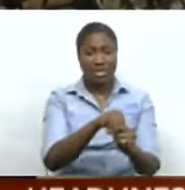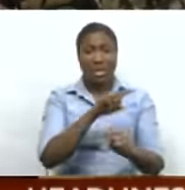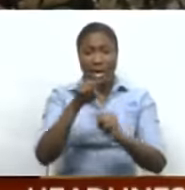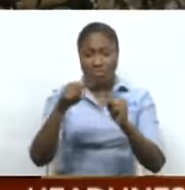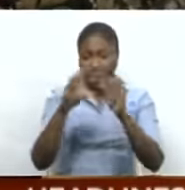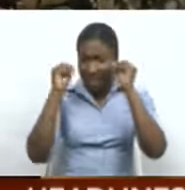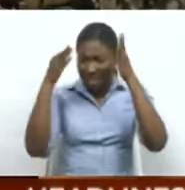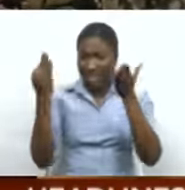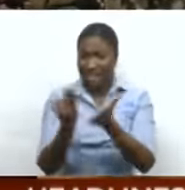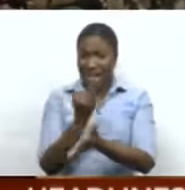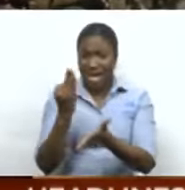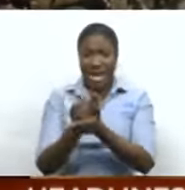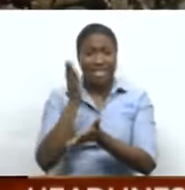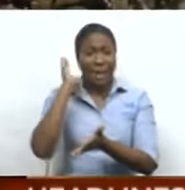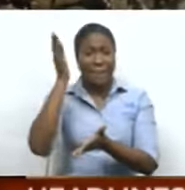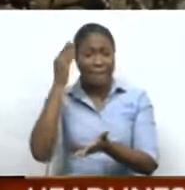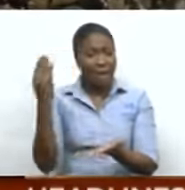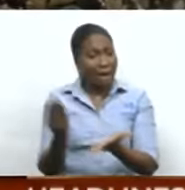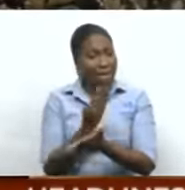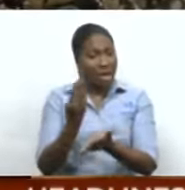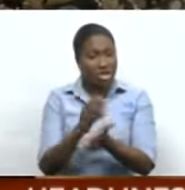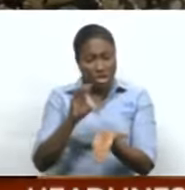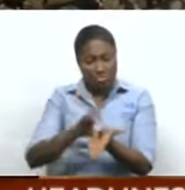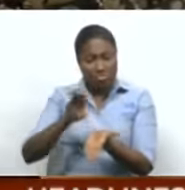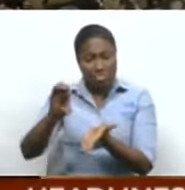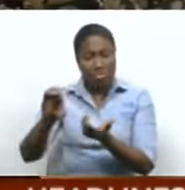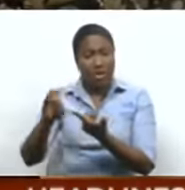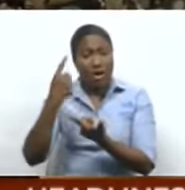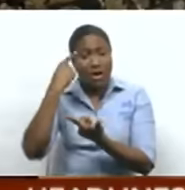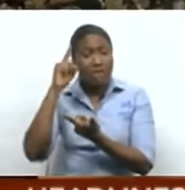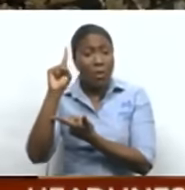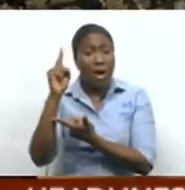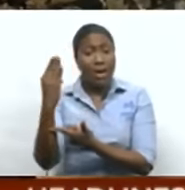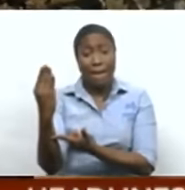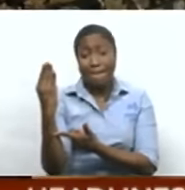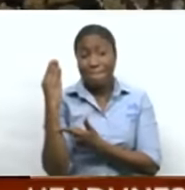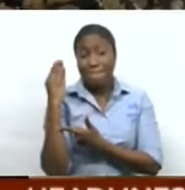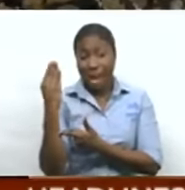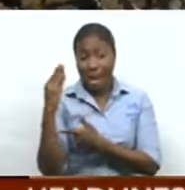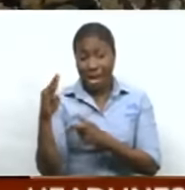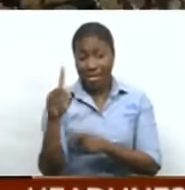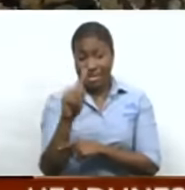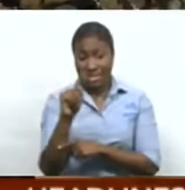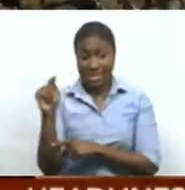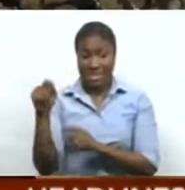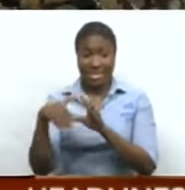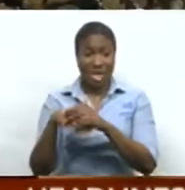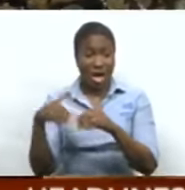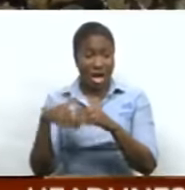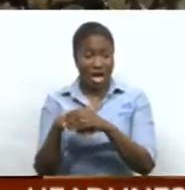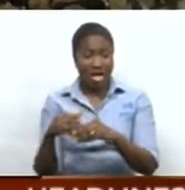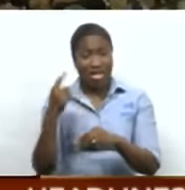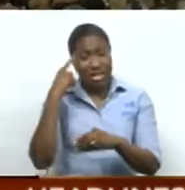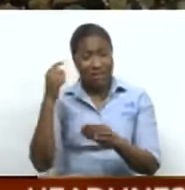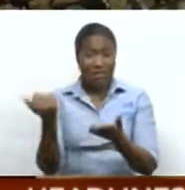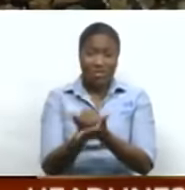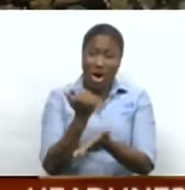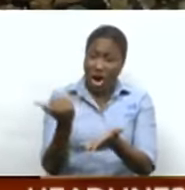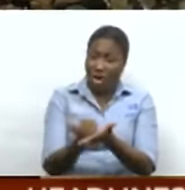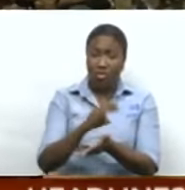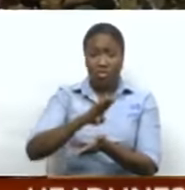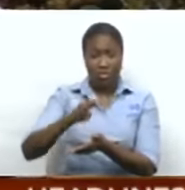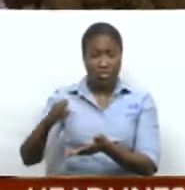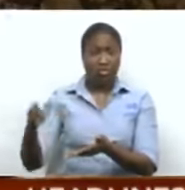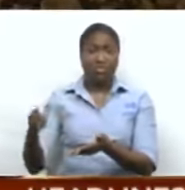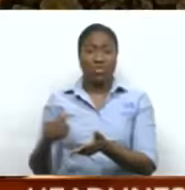Minister's budgetary allocation for $1 billion for arrears and salary increases on